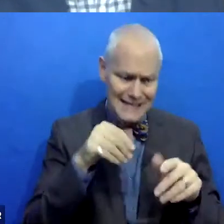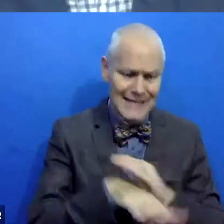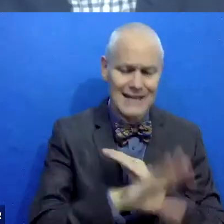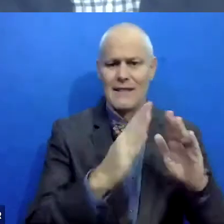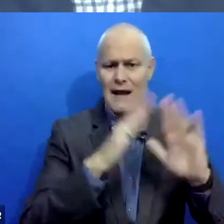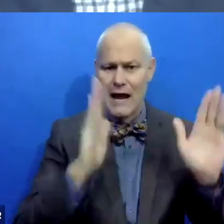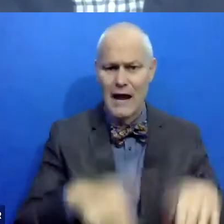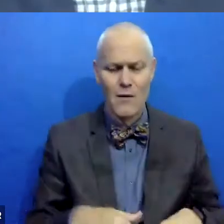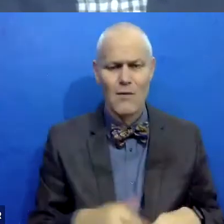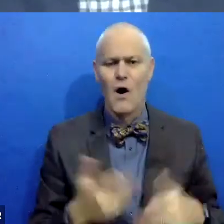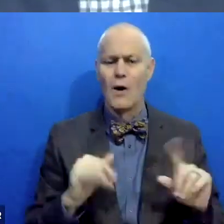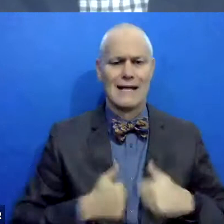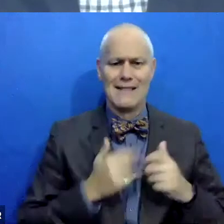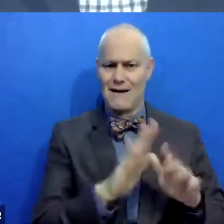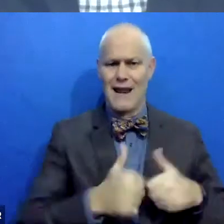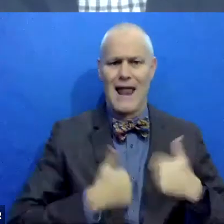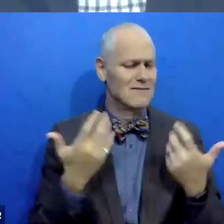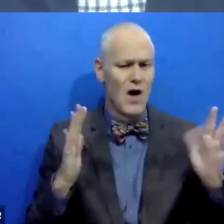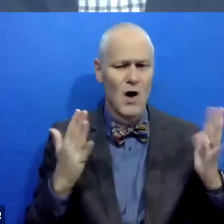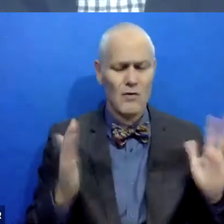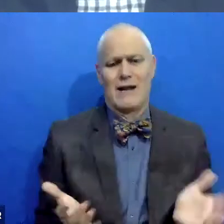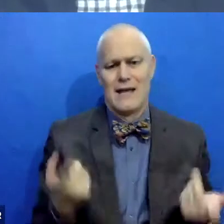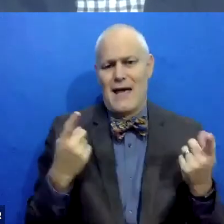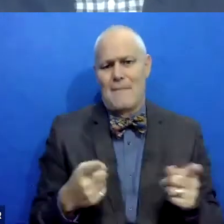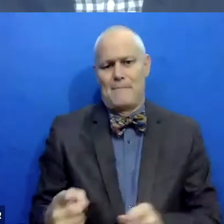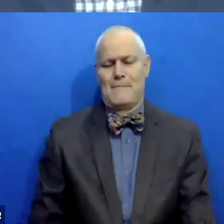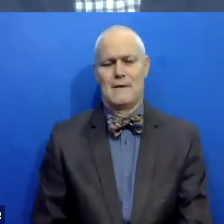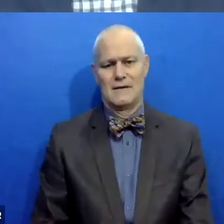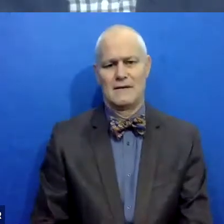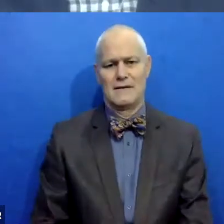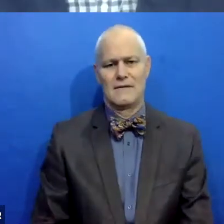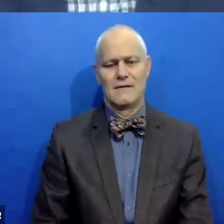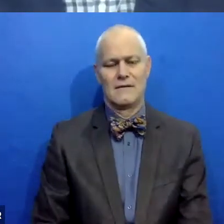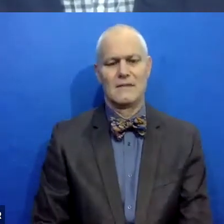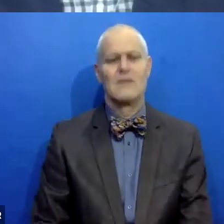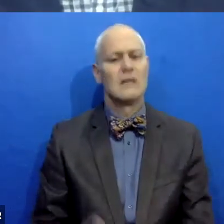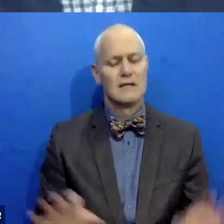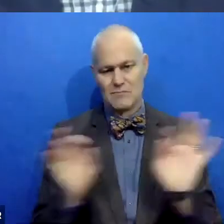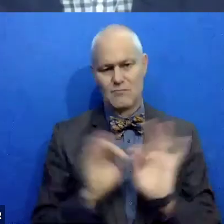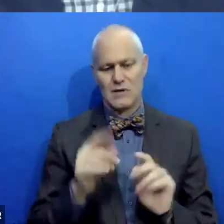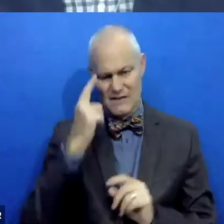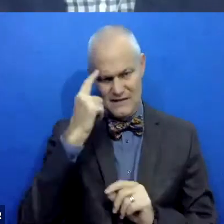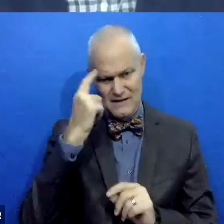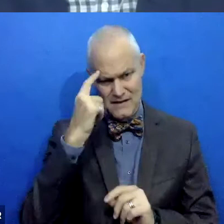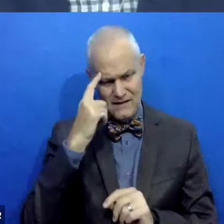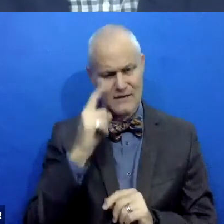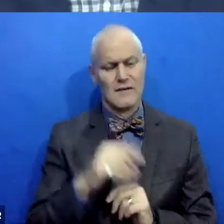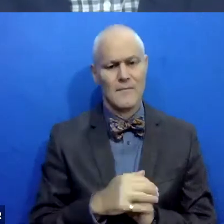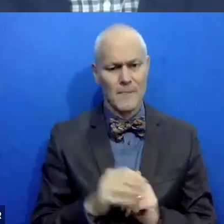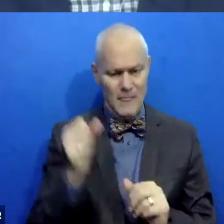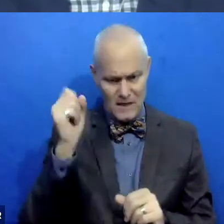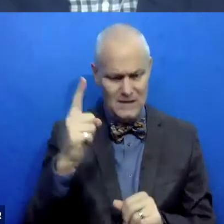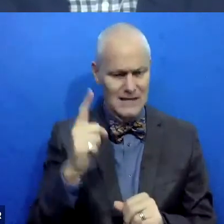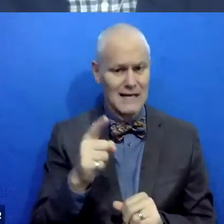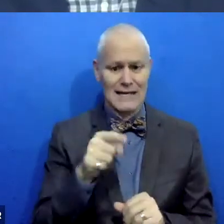happening all the time in their relationship. Um, and so I think that that's really, really important to understand, uh, that this is